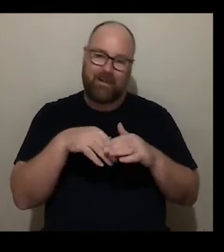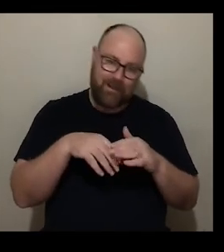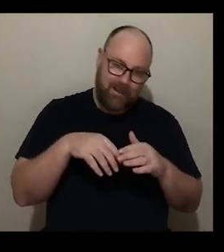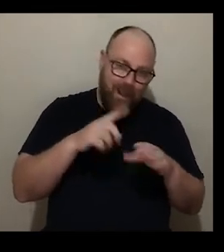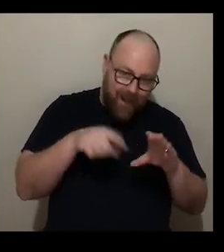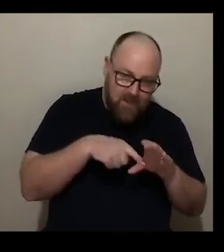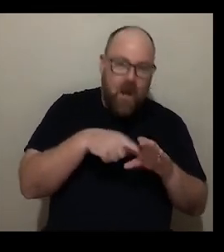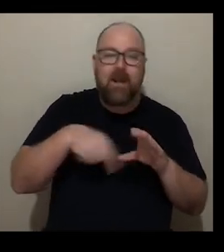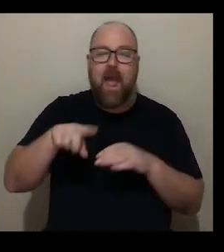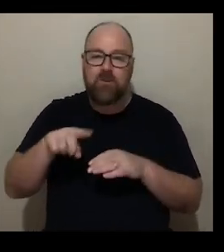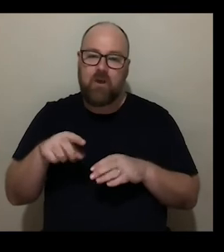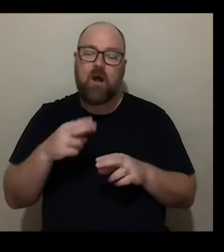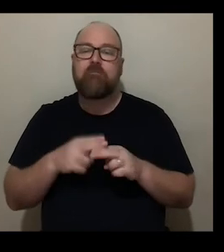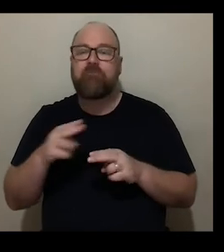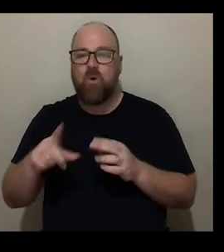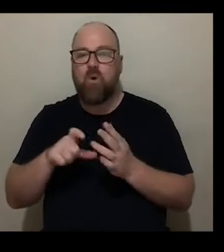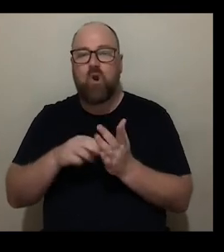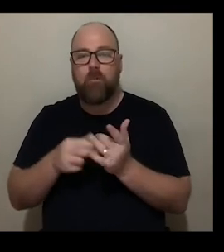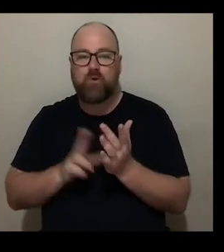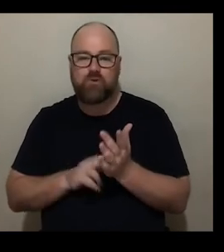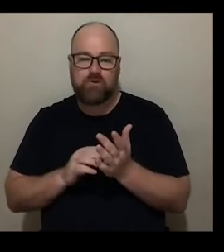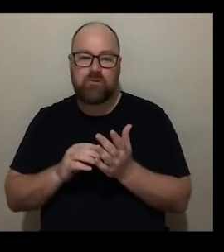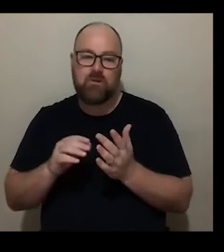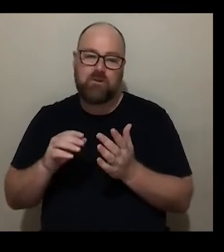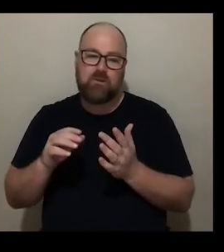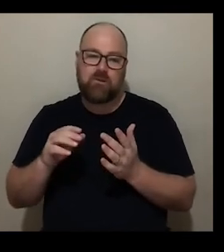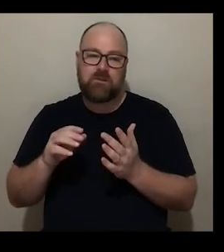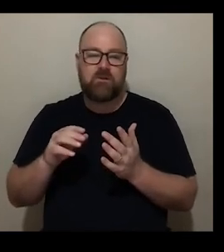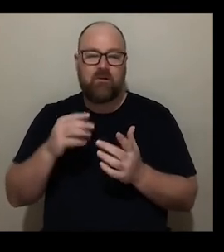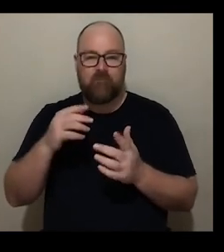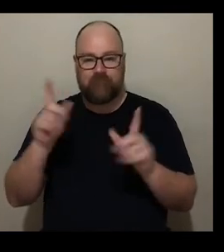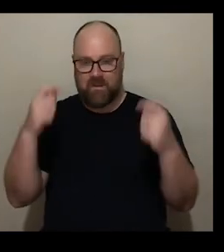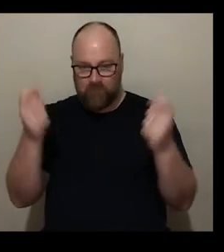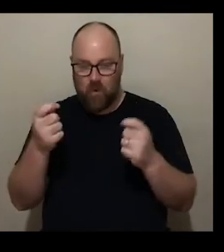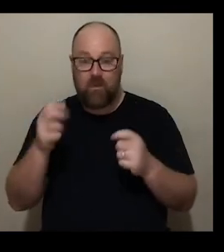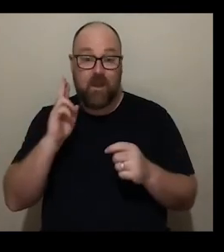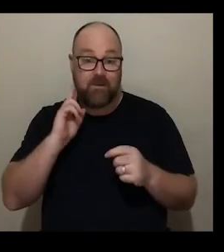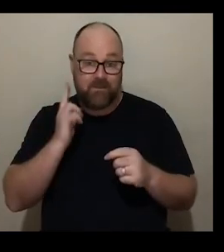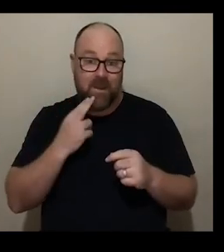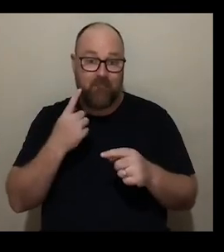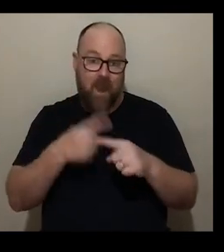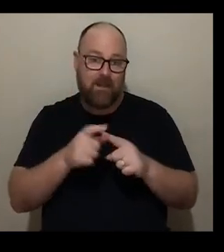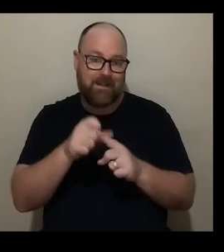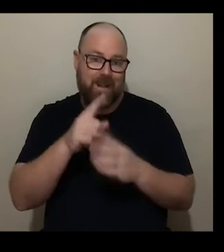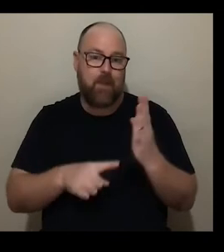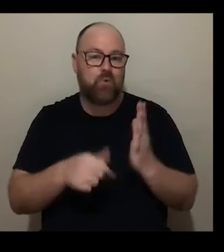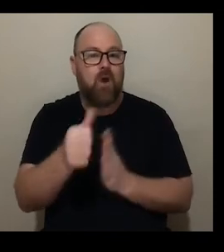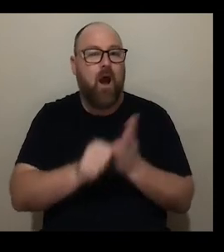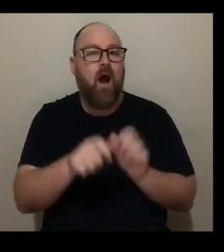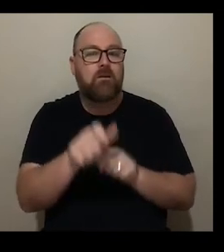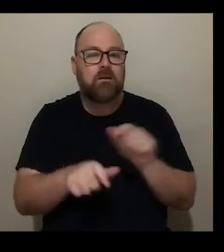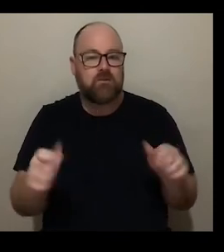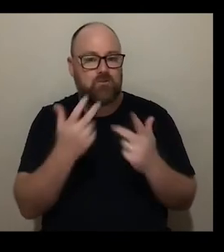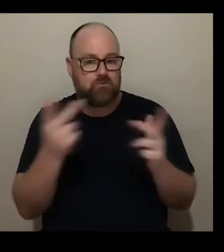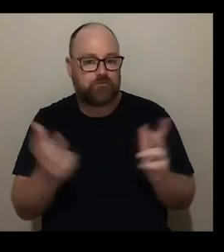as part of the commotion festival which champions uh deaf and disabled arts um and and and